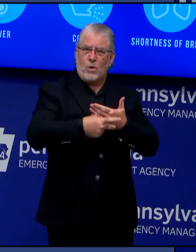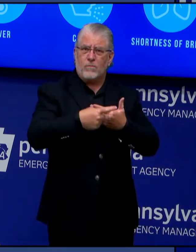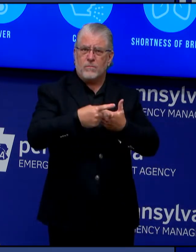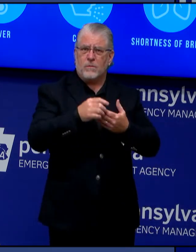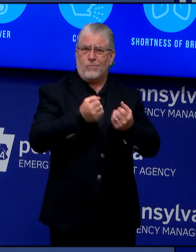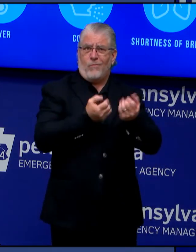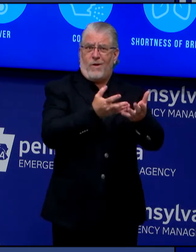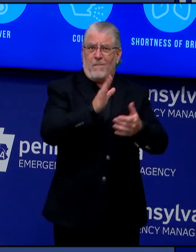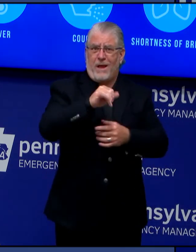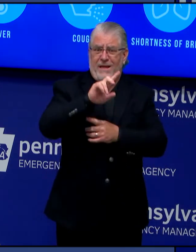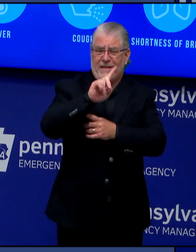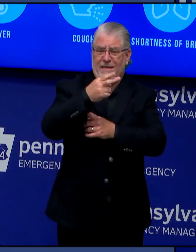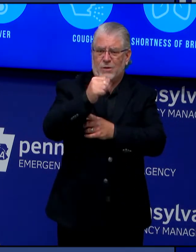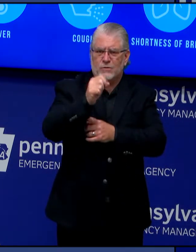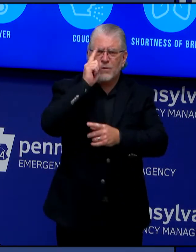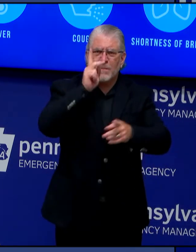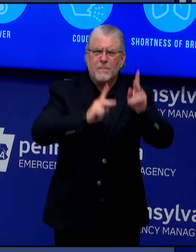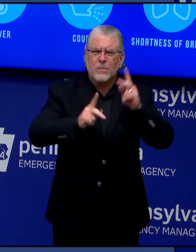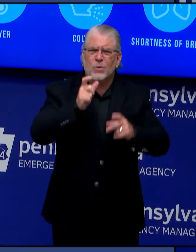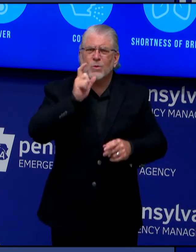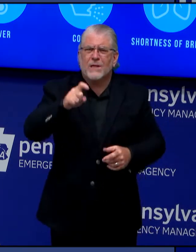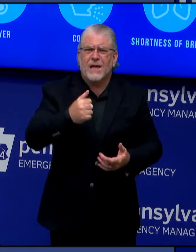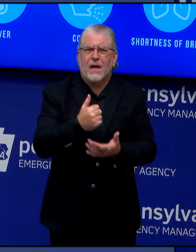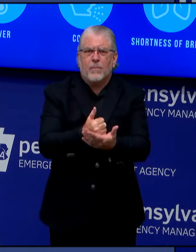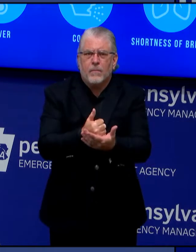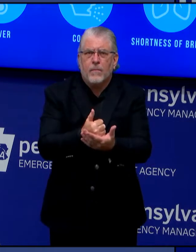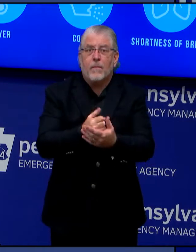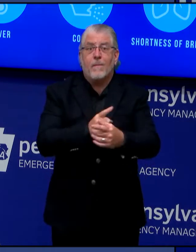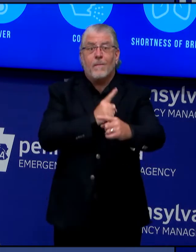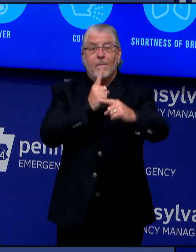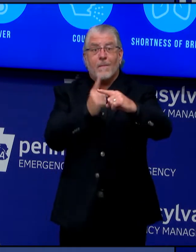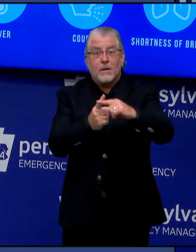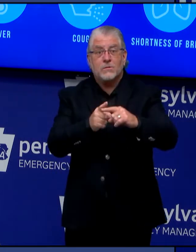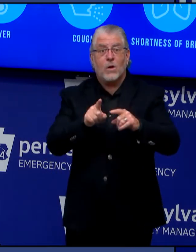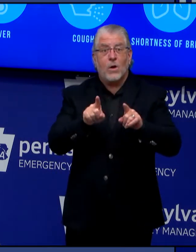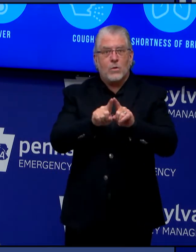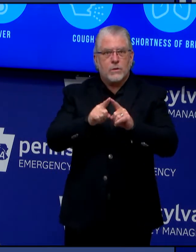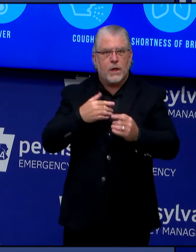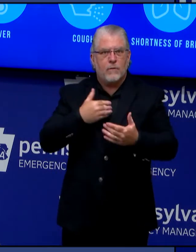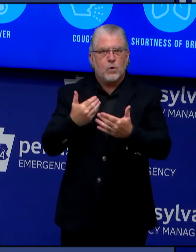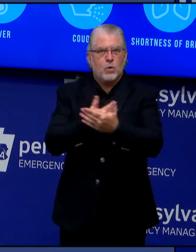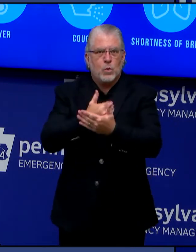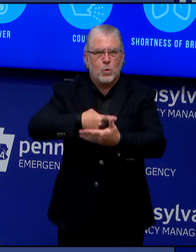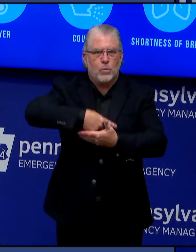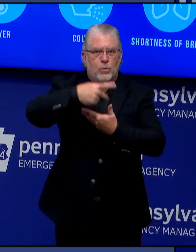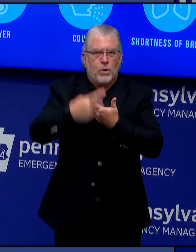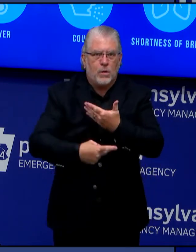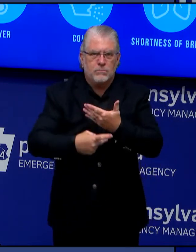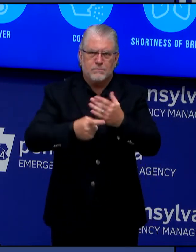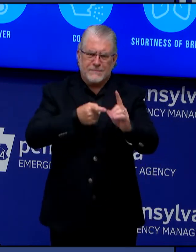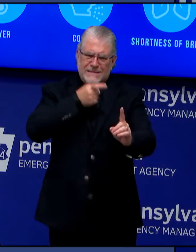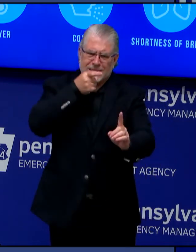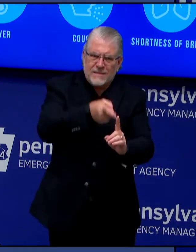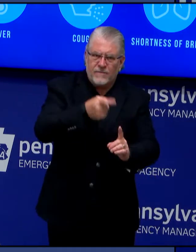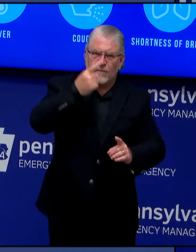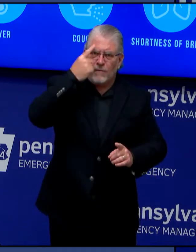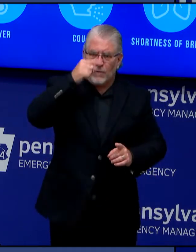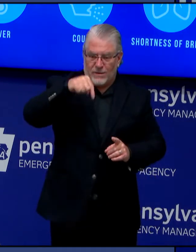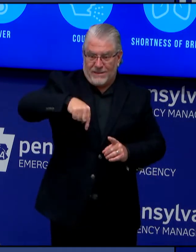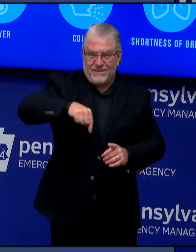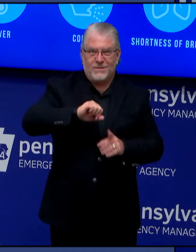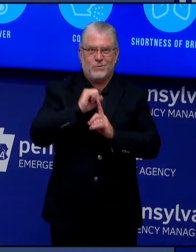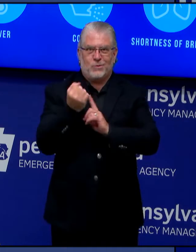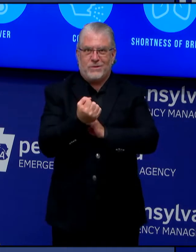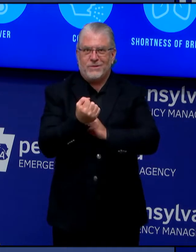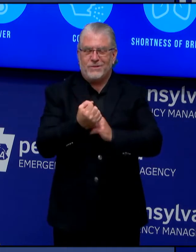to talk about a few new programs that we developed to help families through this crisis specifically. The first two programs I want to